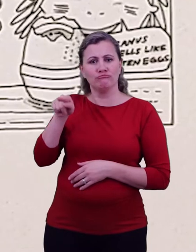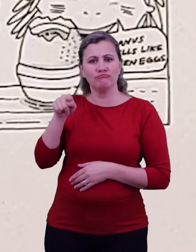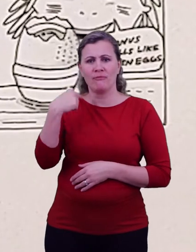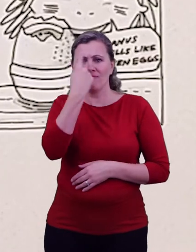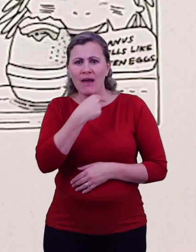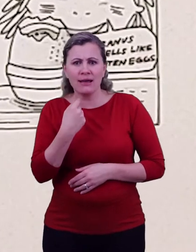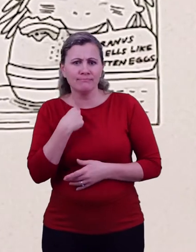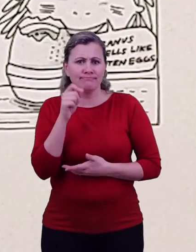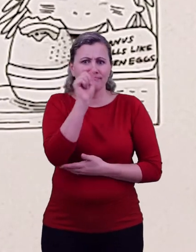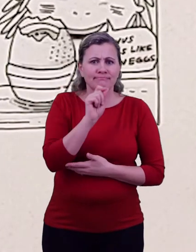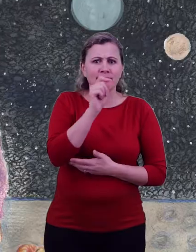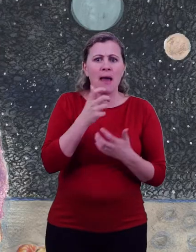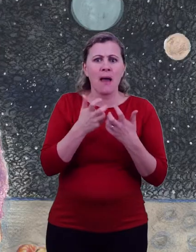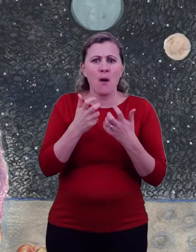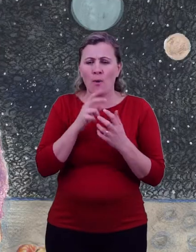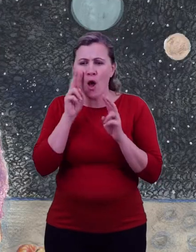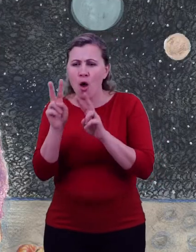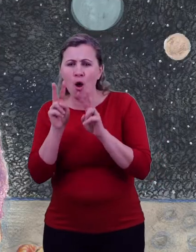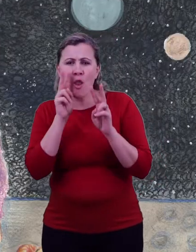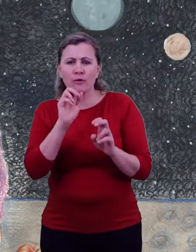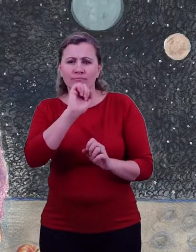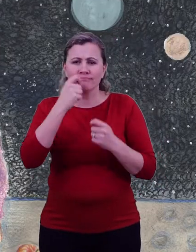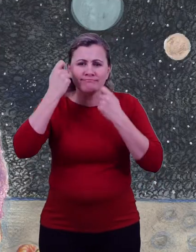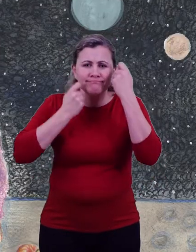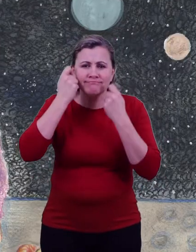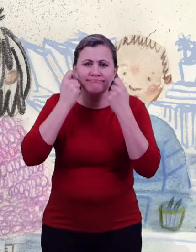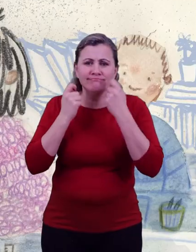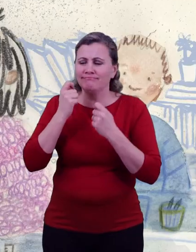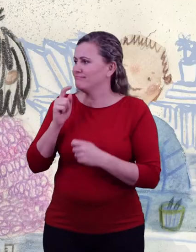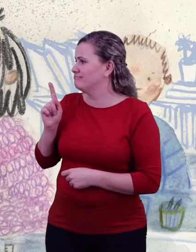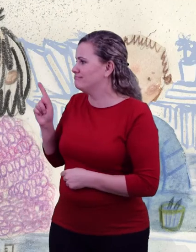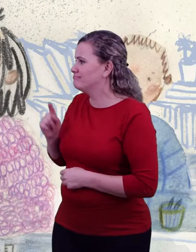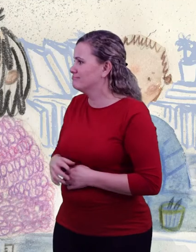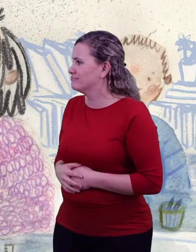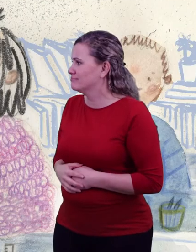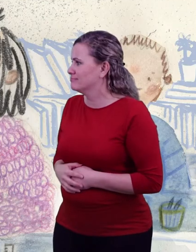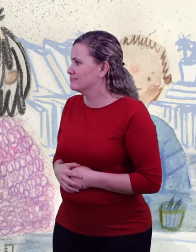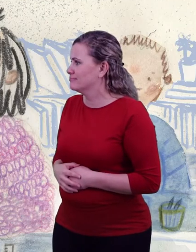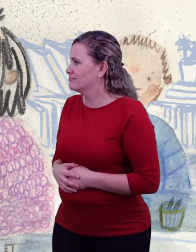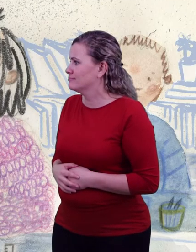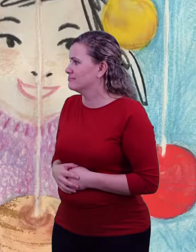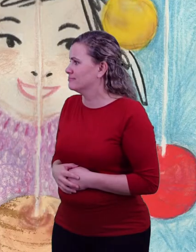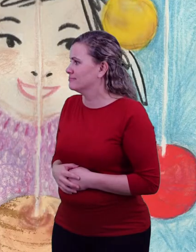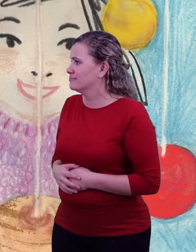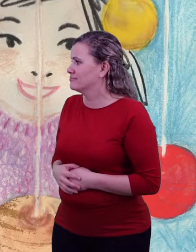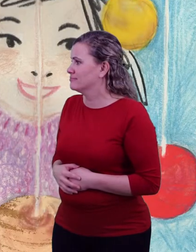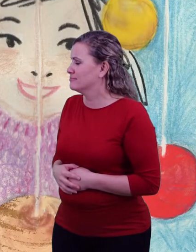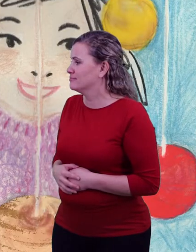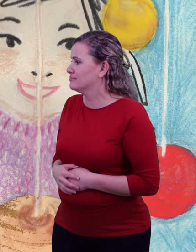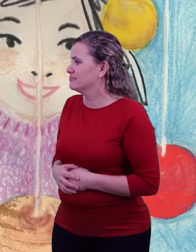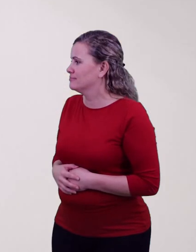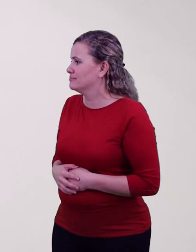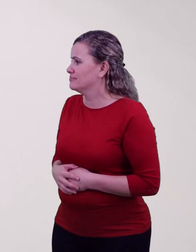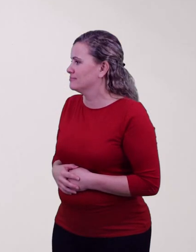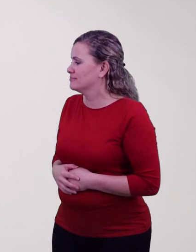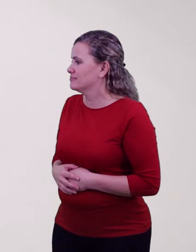today to help you get started. I'm going to create a comic character based on Orani from Artburst story Awesome Orani.